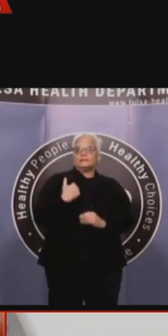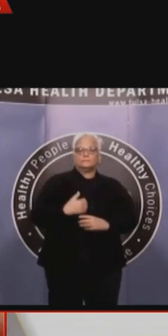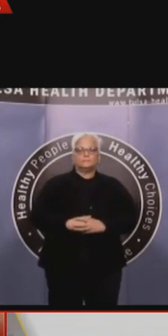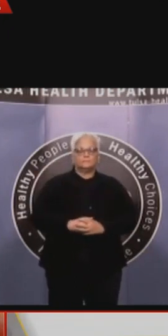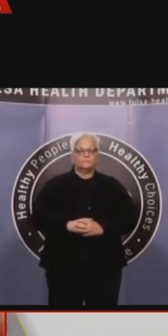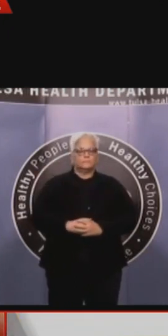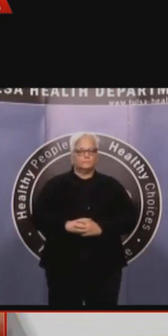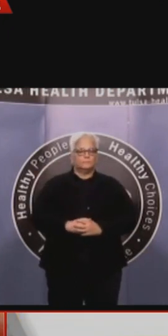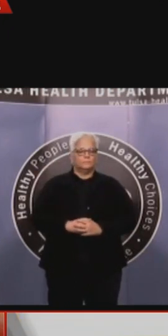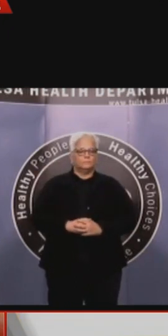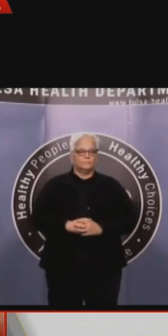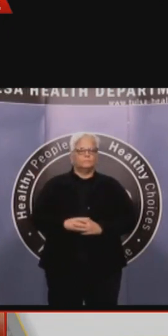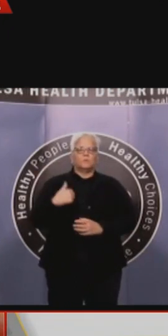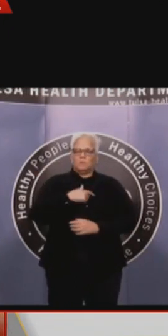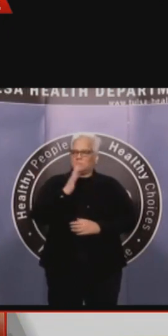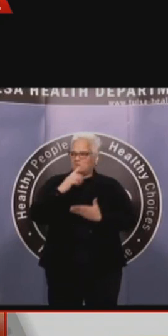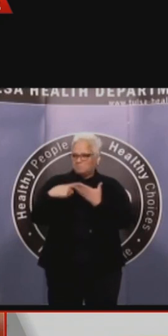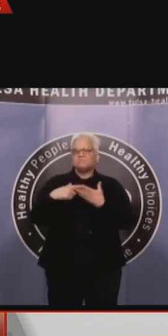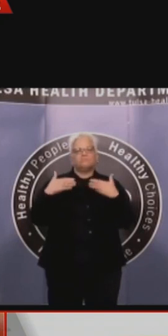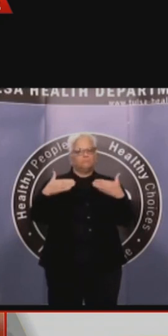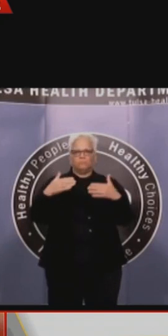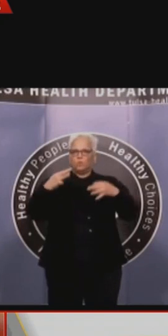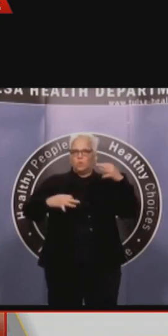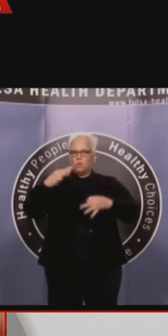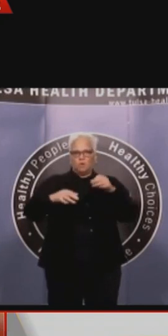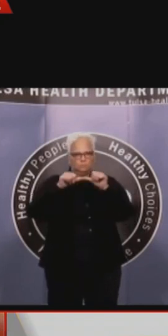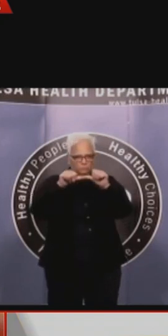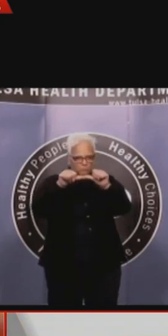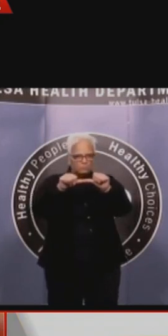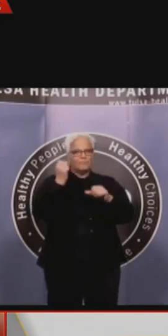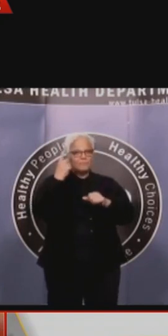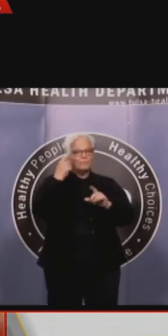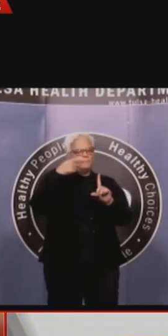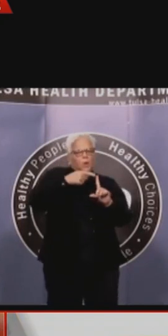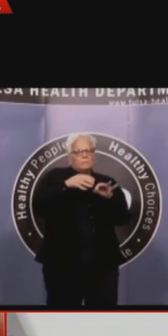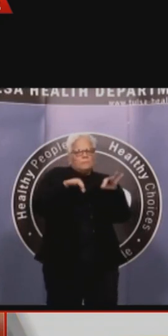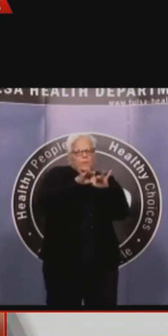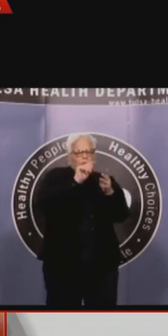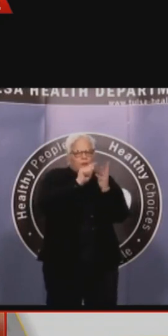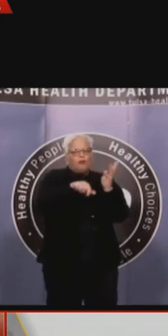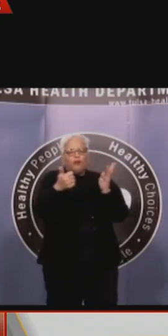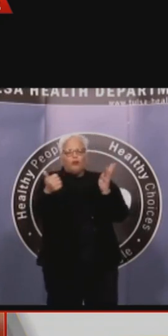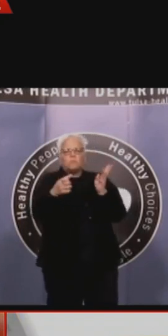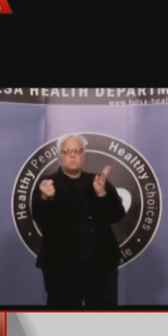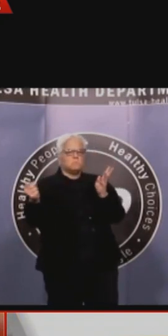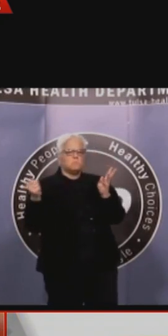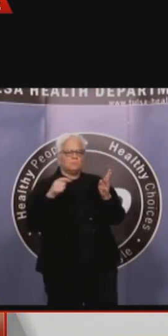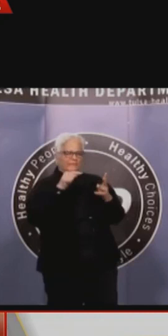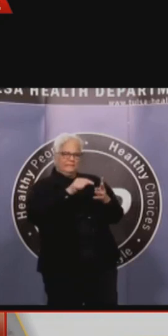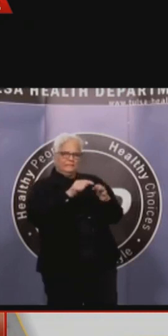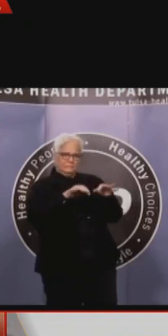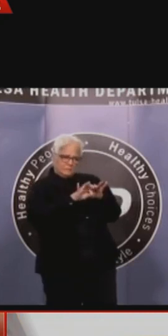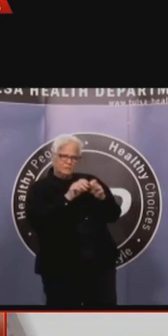that Sheriff Regalado says the jail continues to have no cases of COVID-19 among the inmates. Two inmates